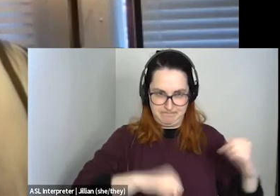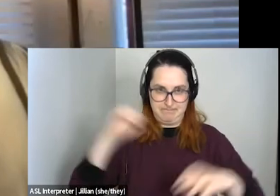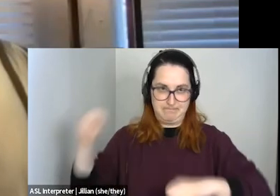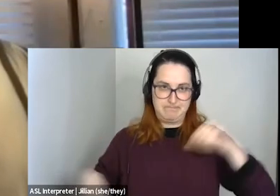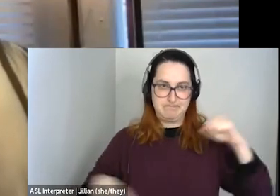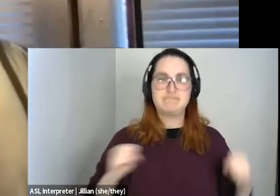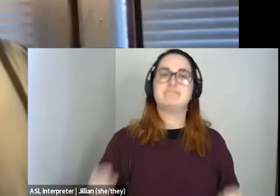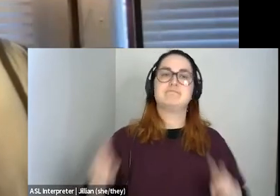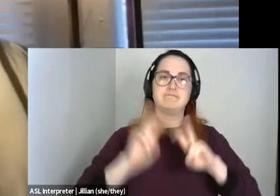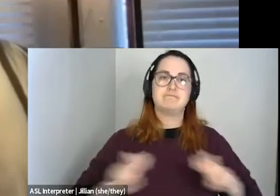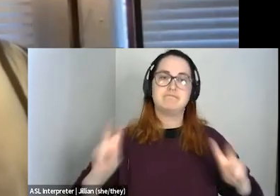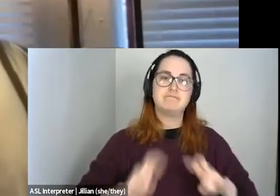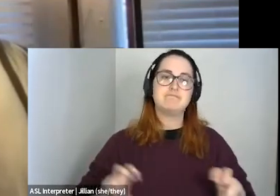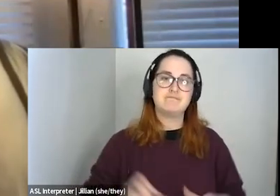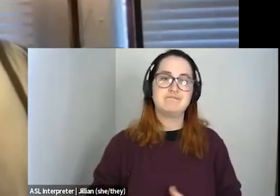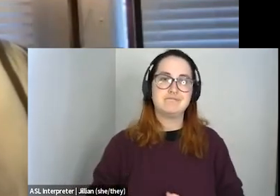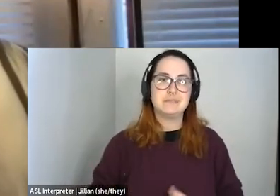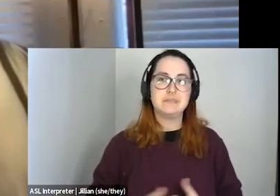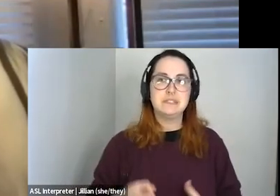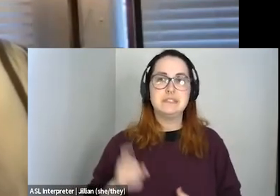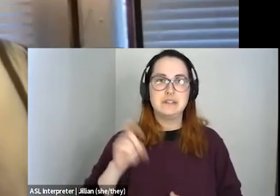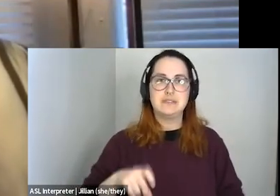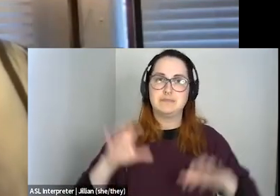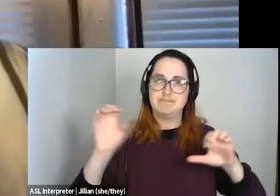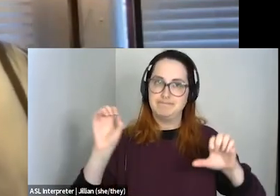uh, yeah, a lot of the work needs to be done.